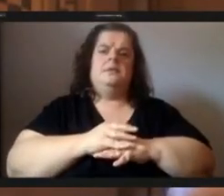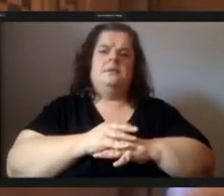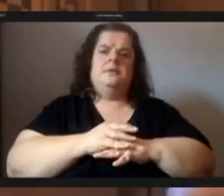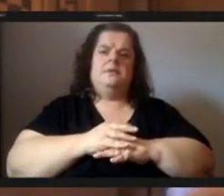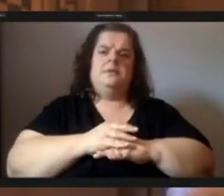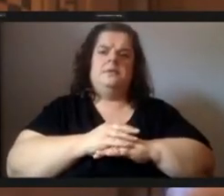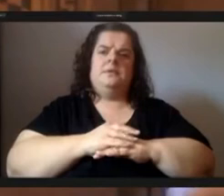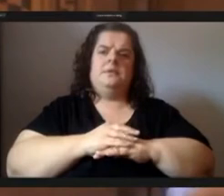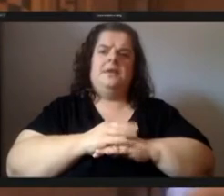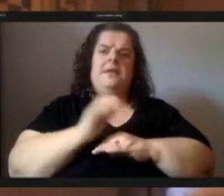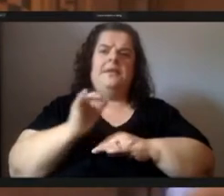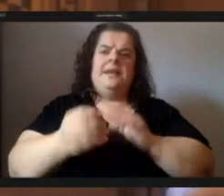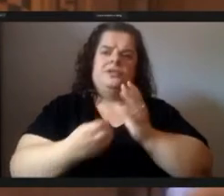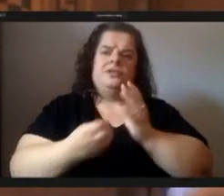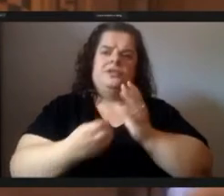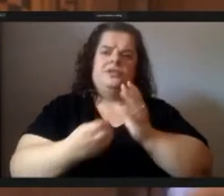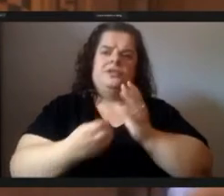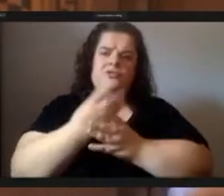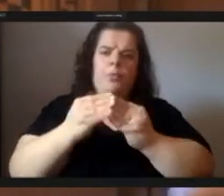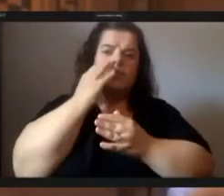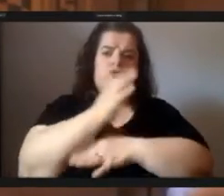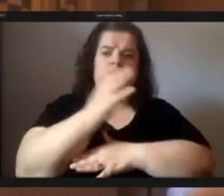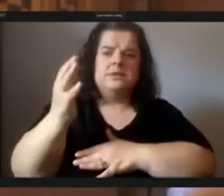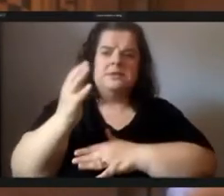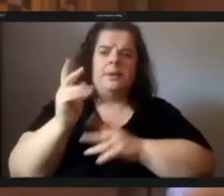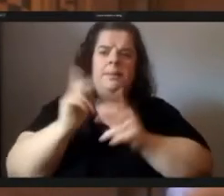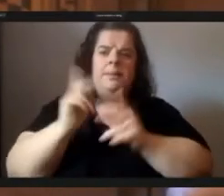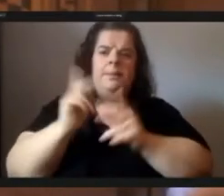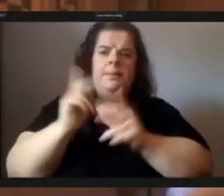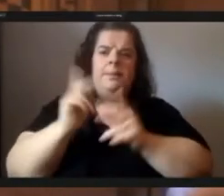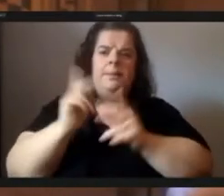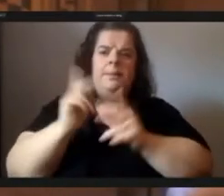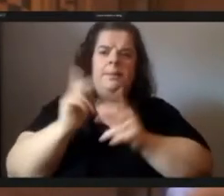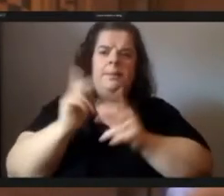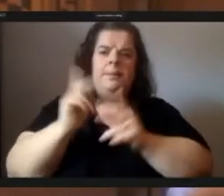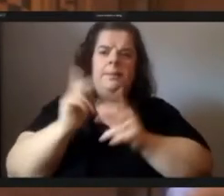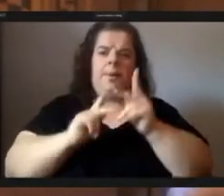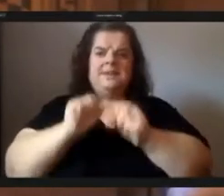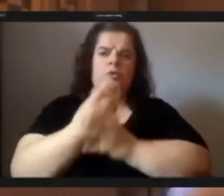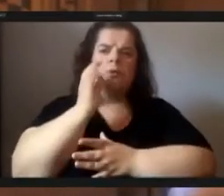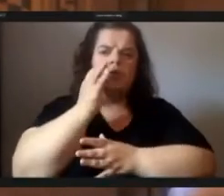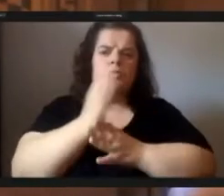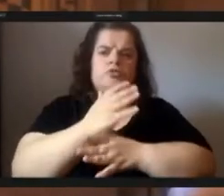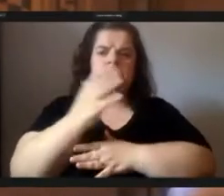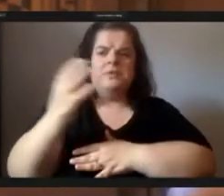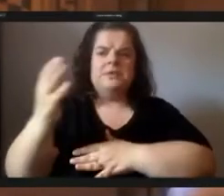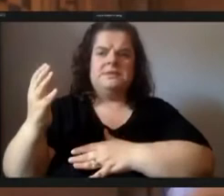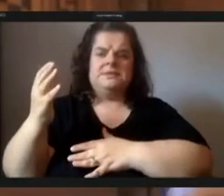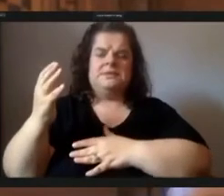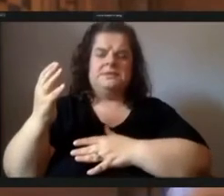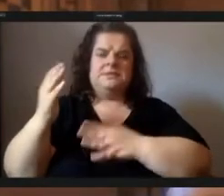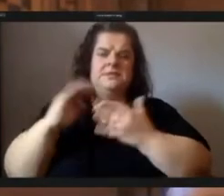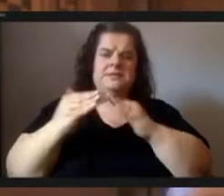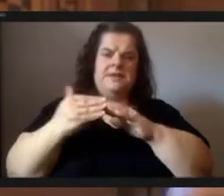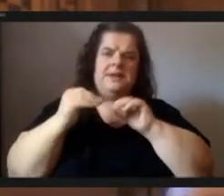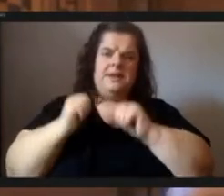plant more fruit trees the the public works could plant fruit trees the city could fund